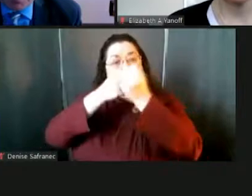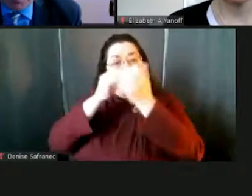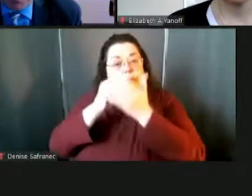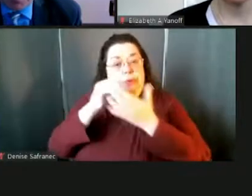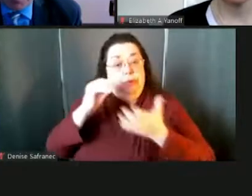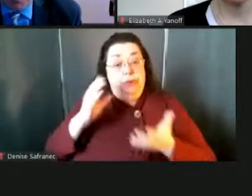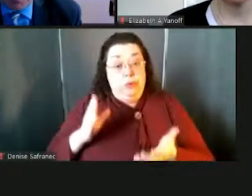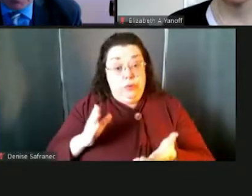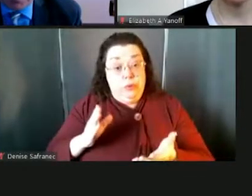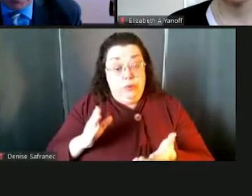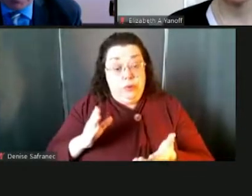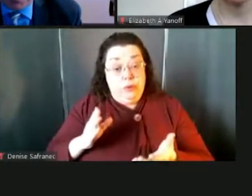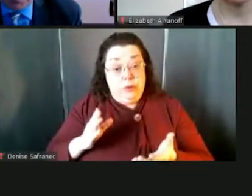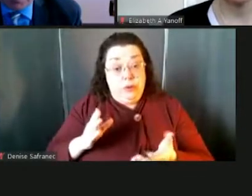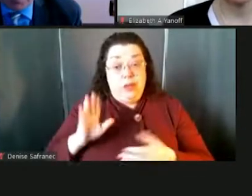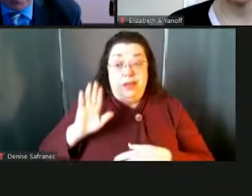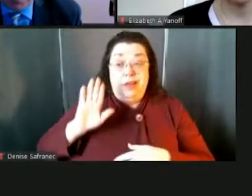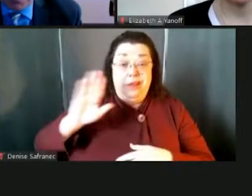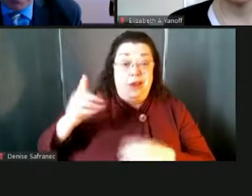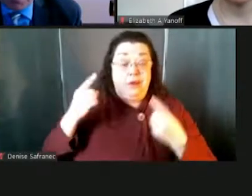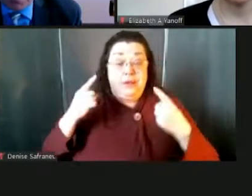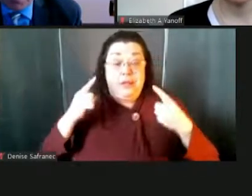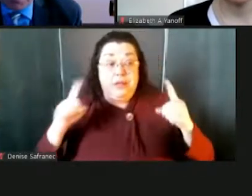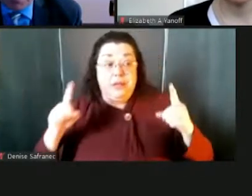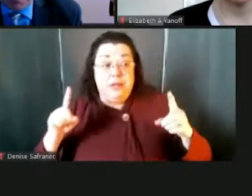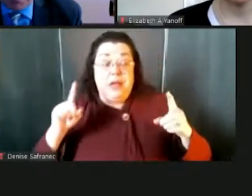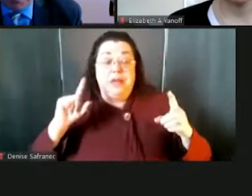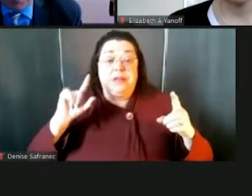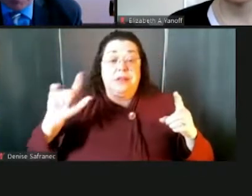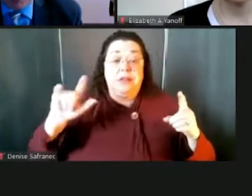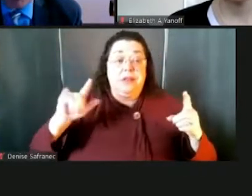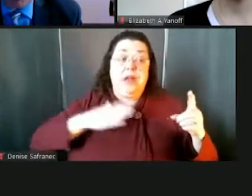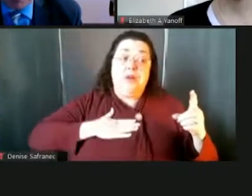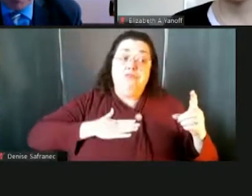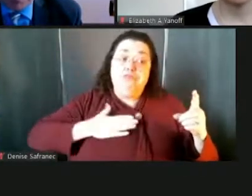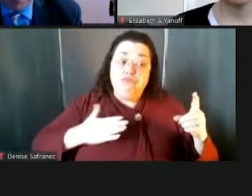and the students' success and wellbeing, then you'll never be wrong.